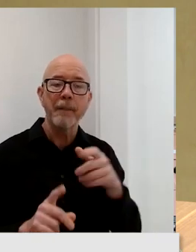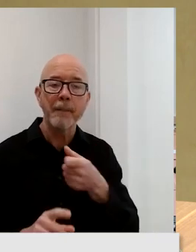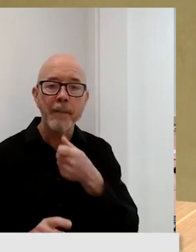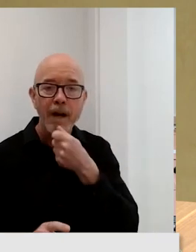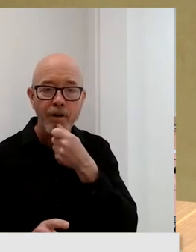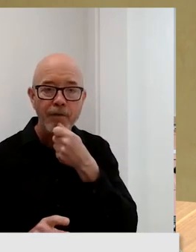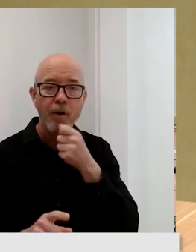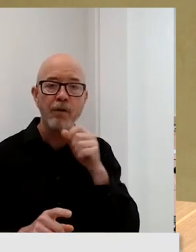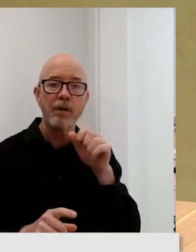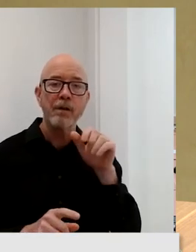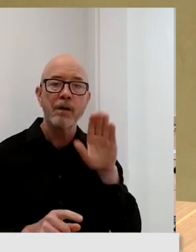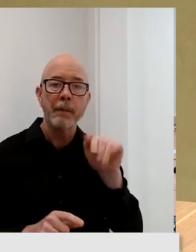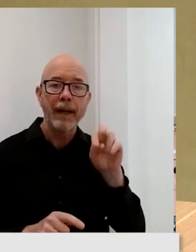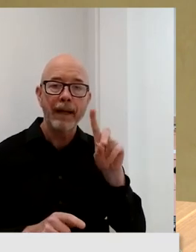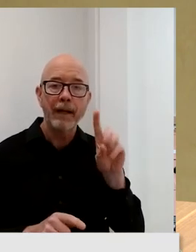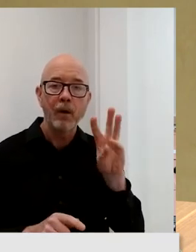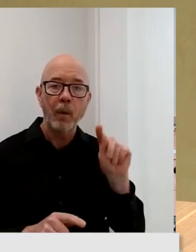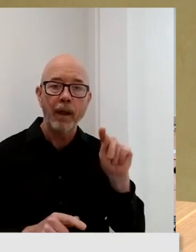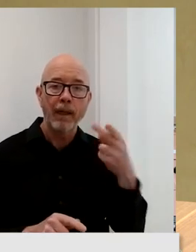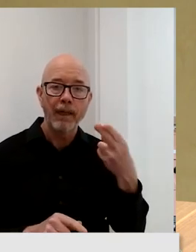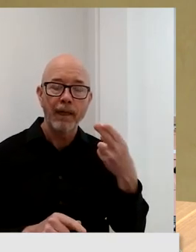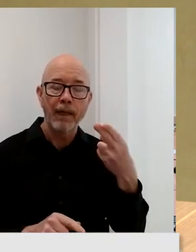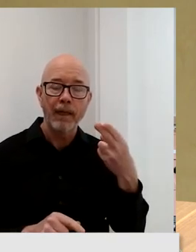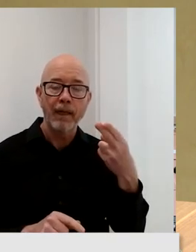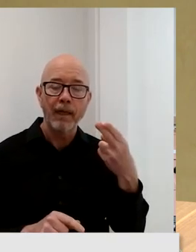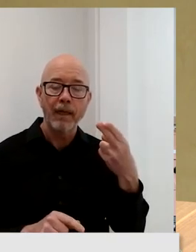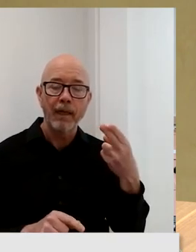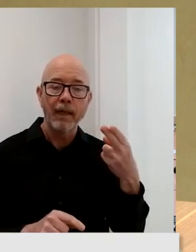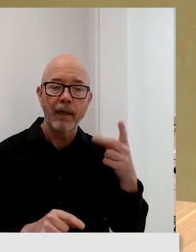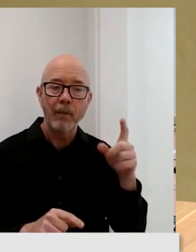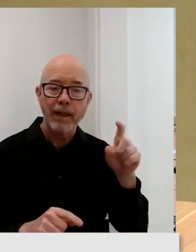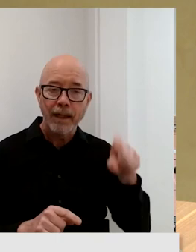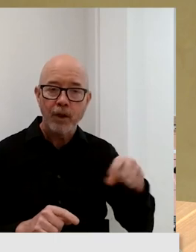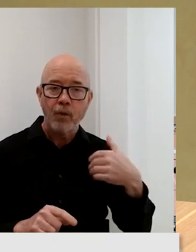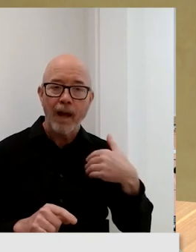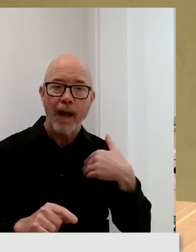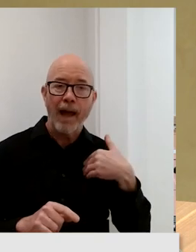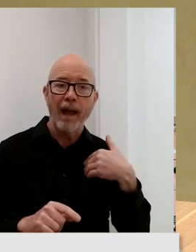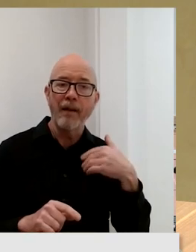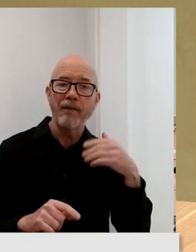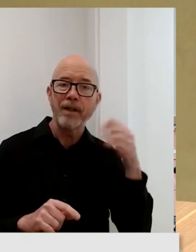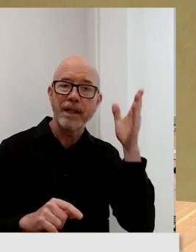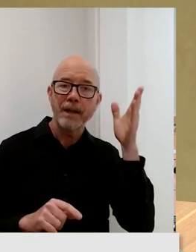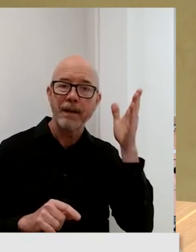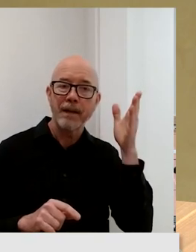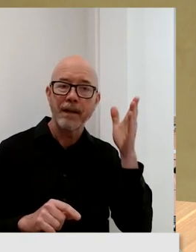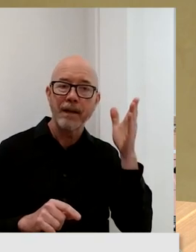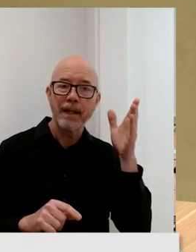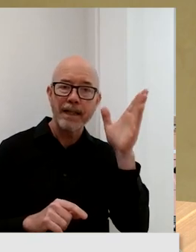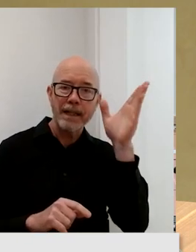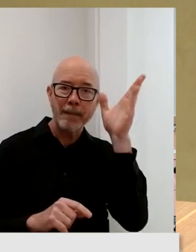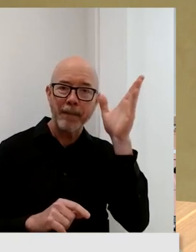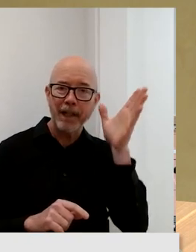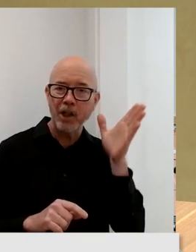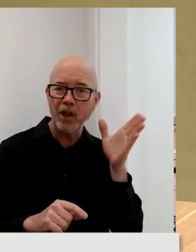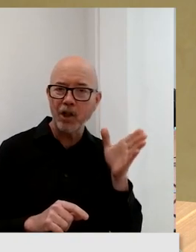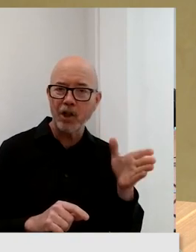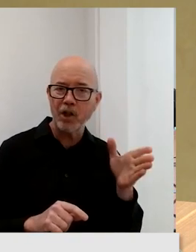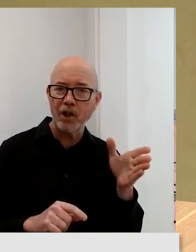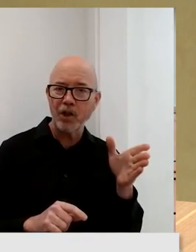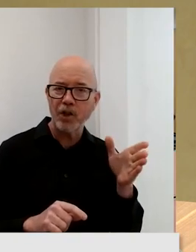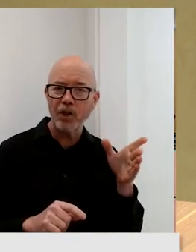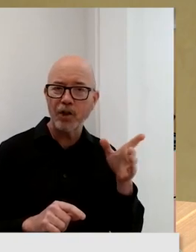speakers for people who are present in the room are all, uh, first rate. We cannot compromise the rights of prisoners.